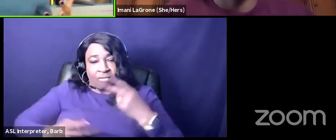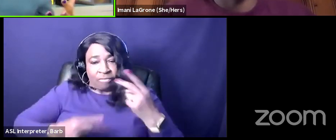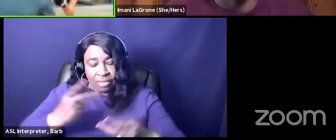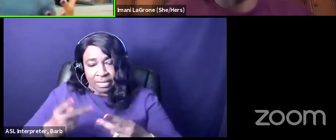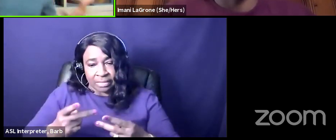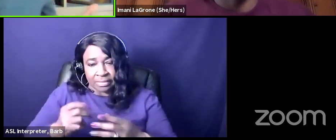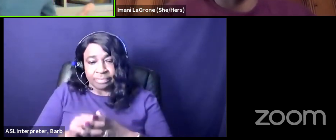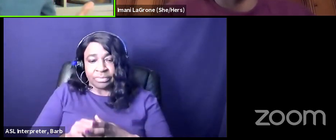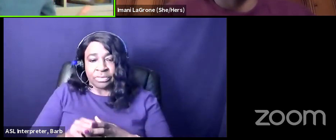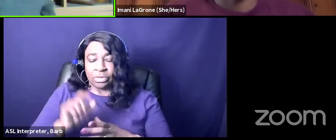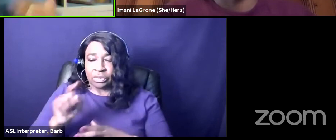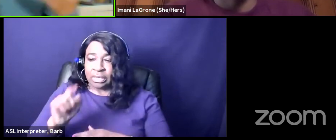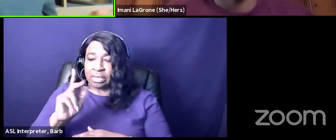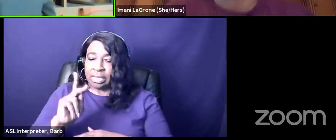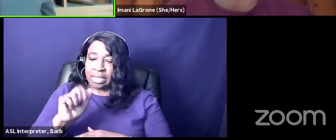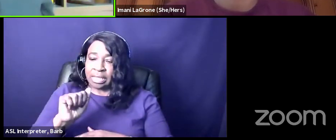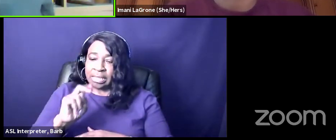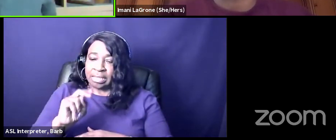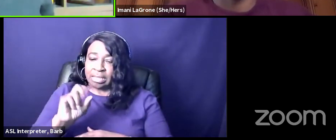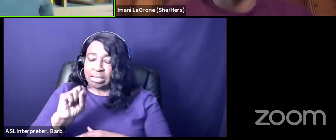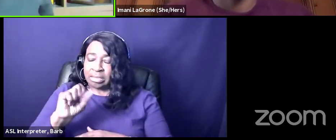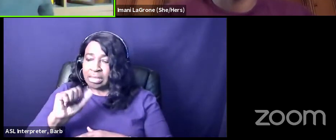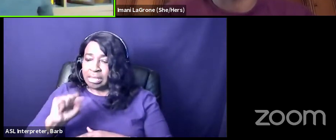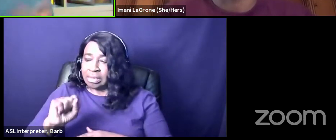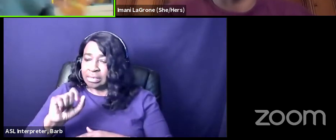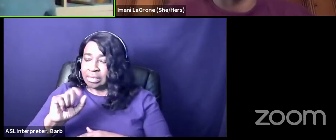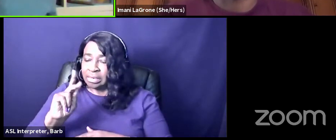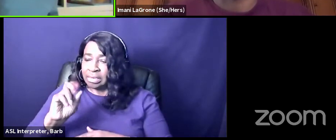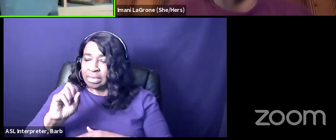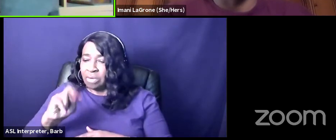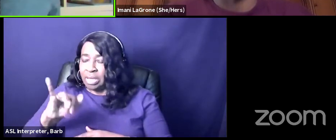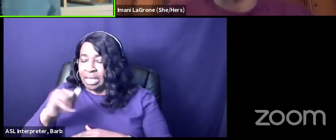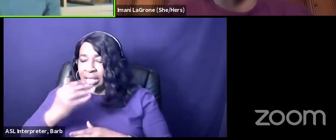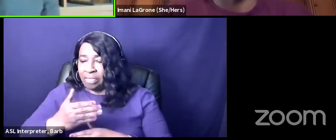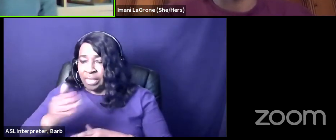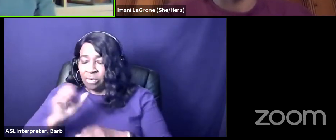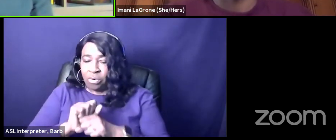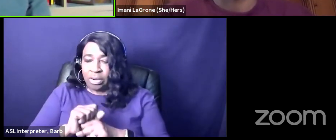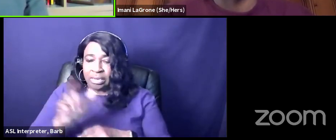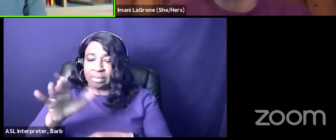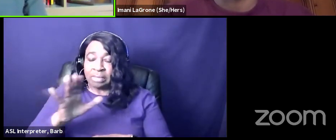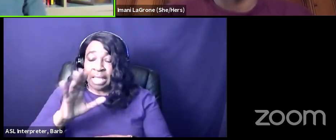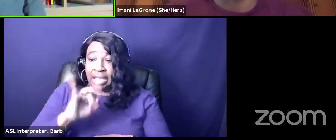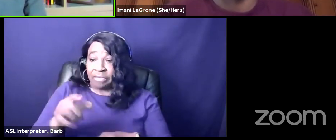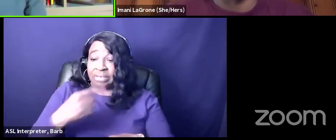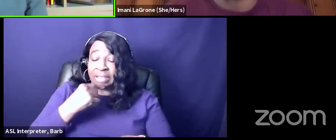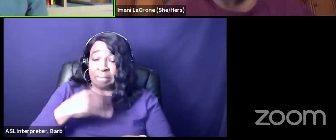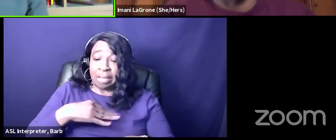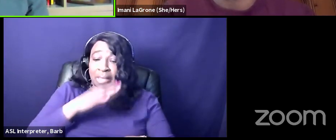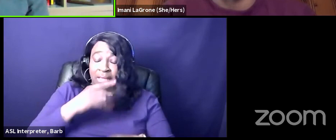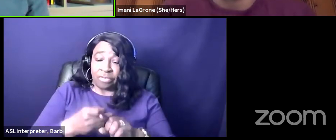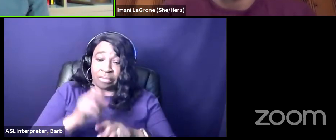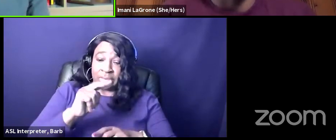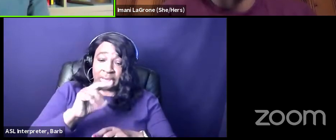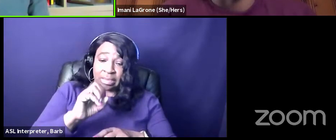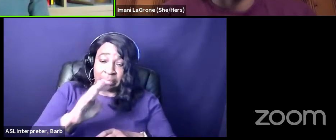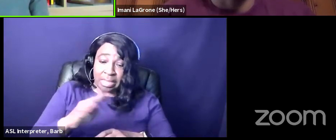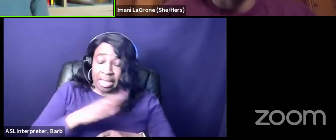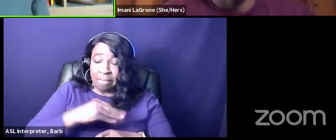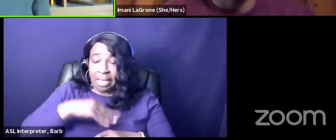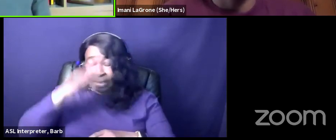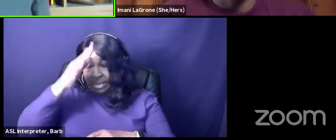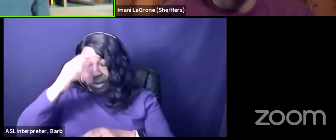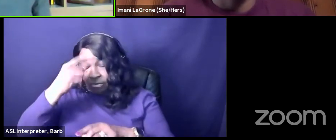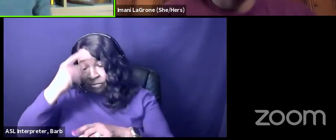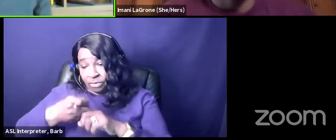kansas kenya thing works because if he said my mom's from nebraska my dad's from nigeria i don't think he'd be the 44th president of the united states because